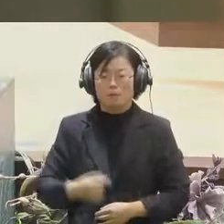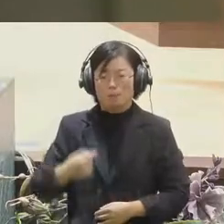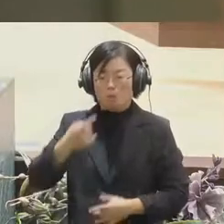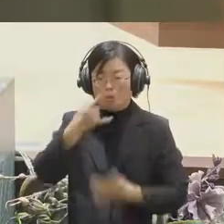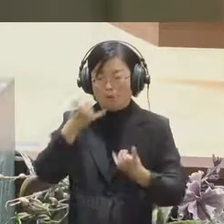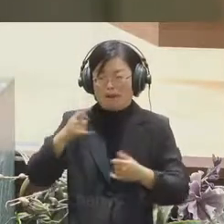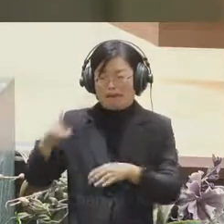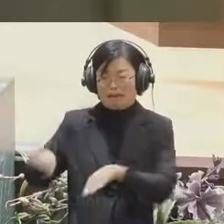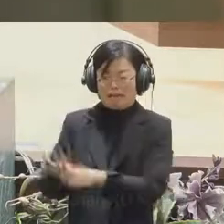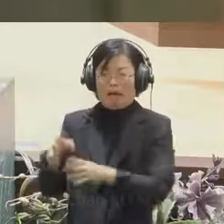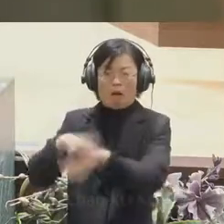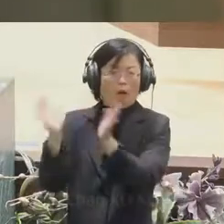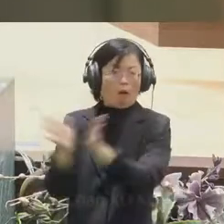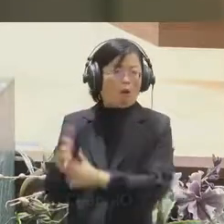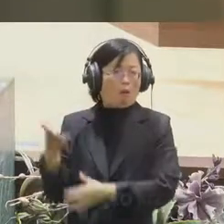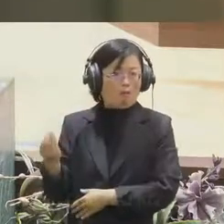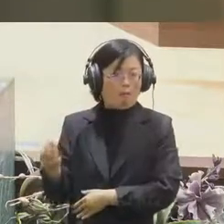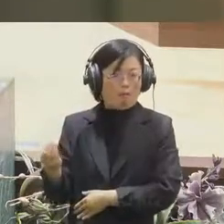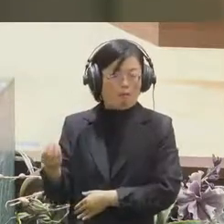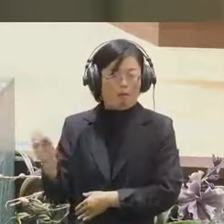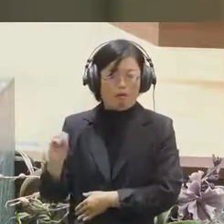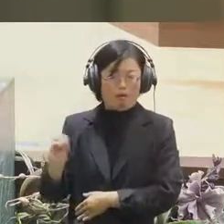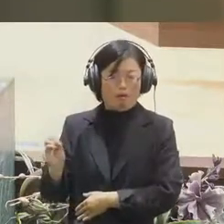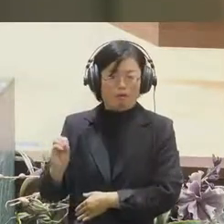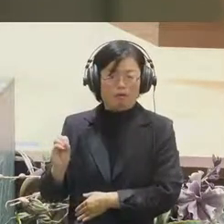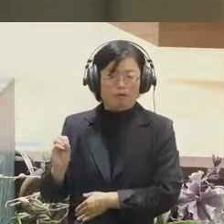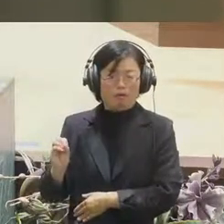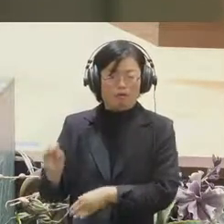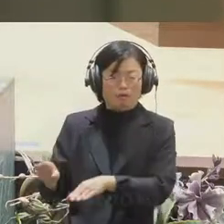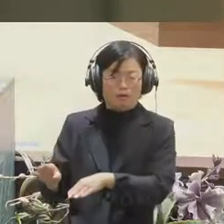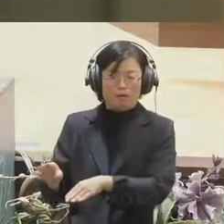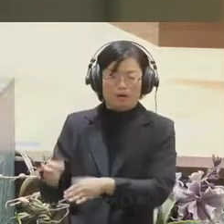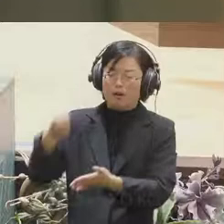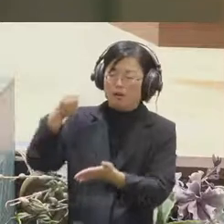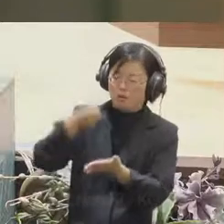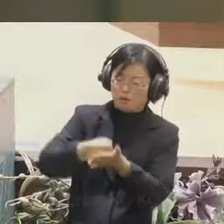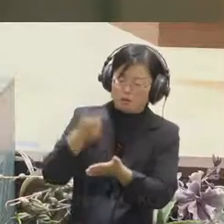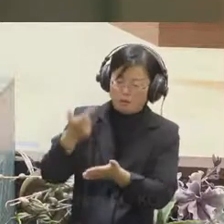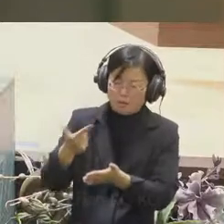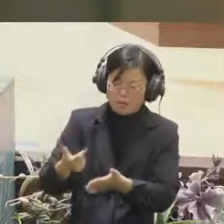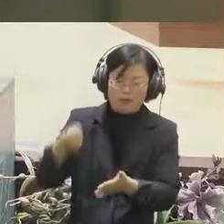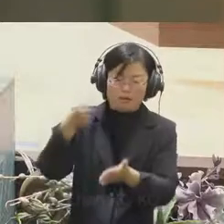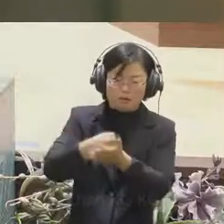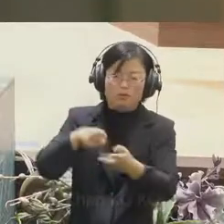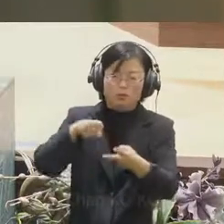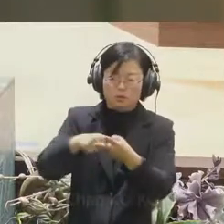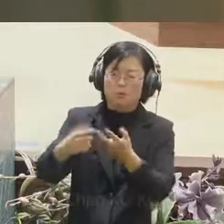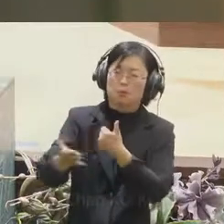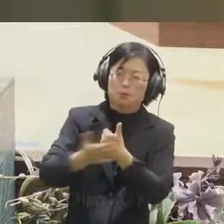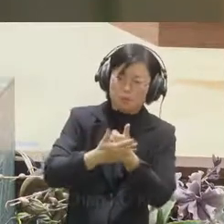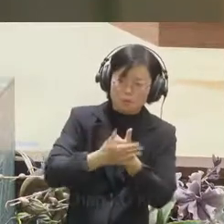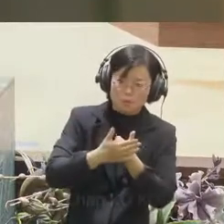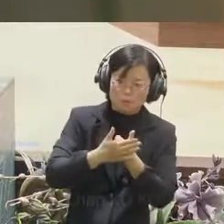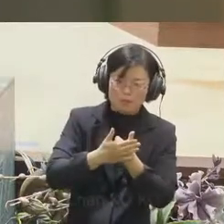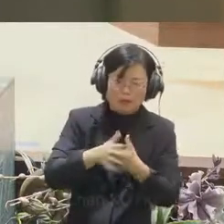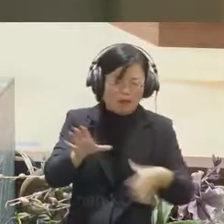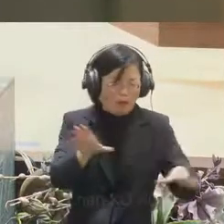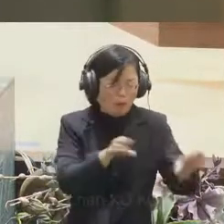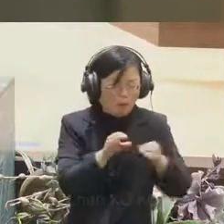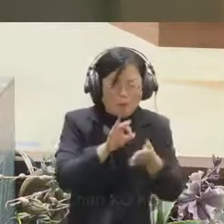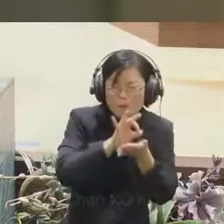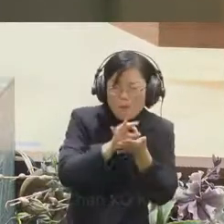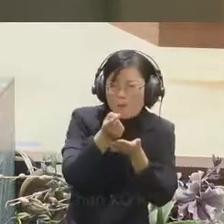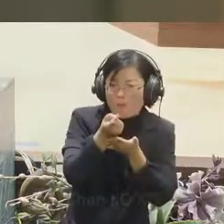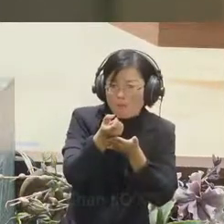We started from scratch and built a sustainable product by using minimal resources.